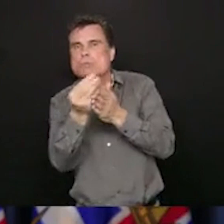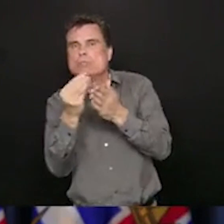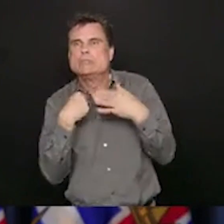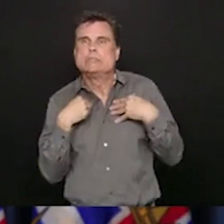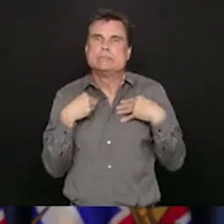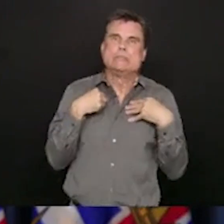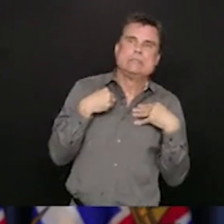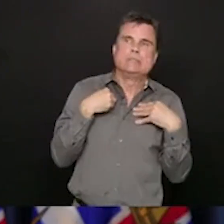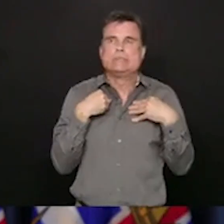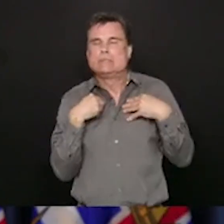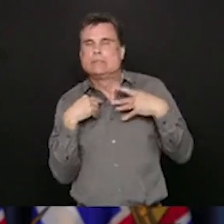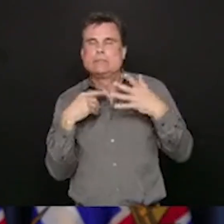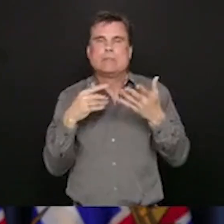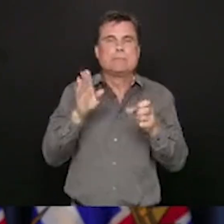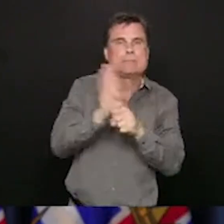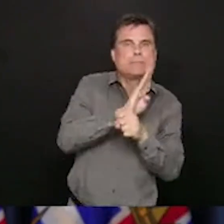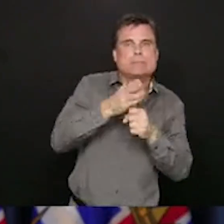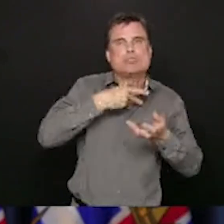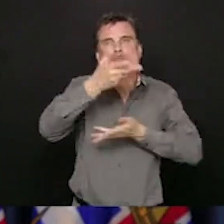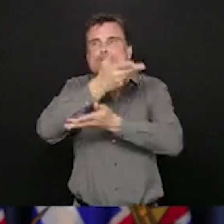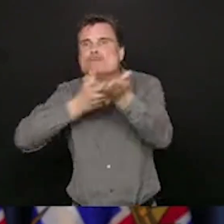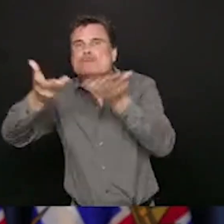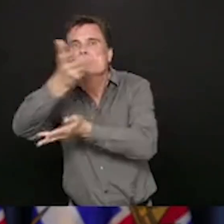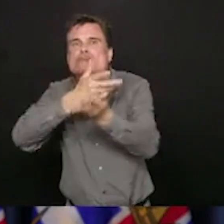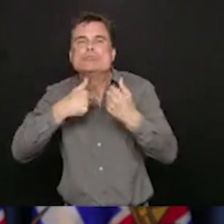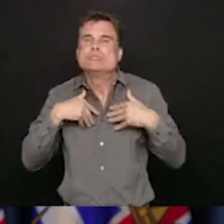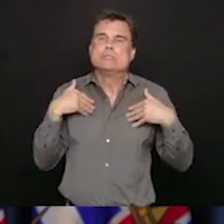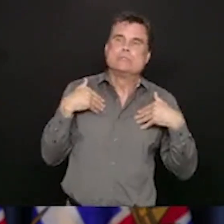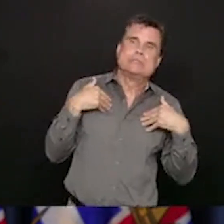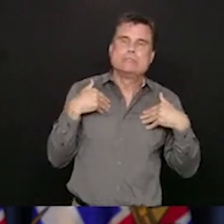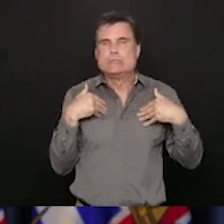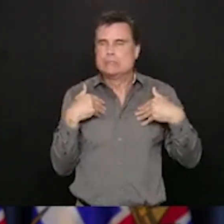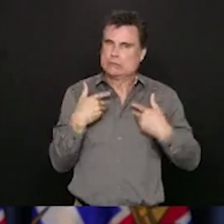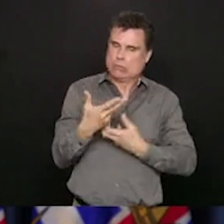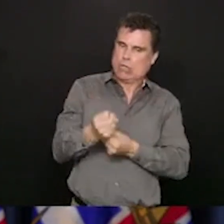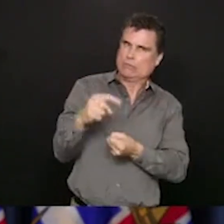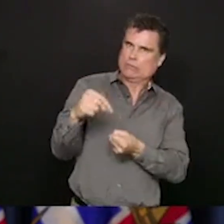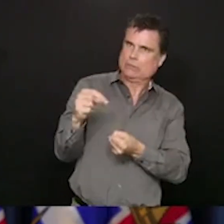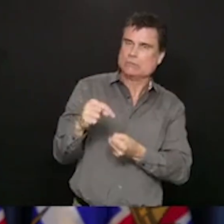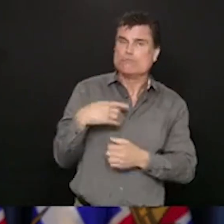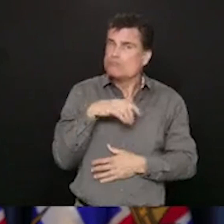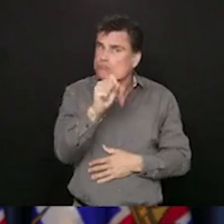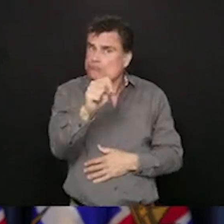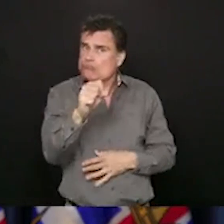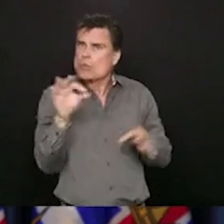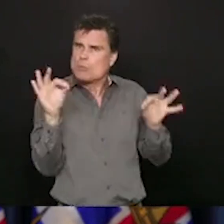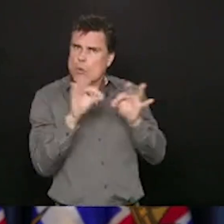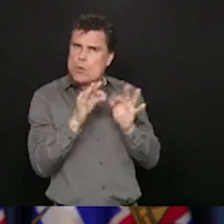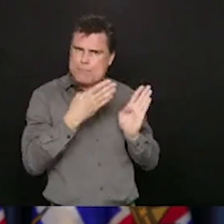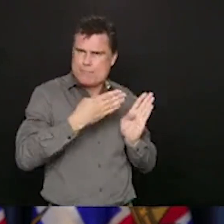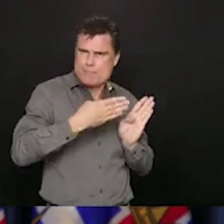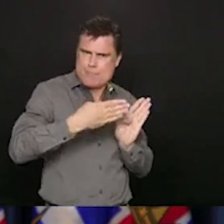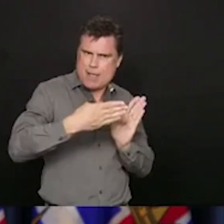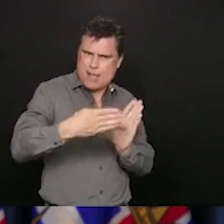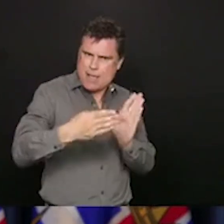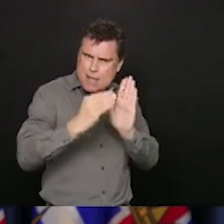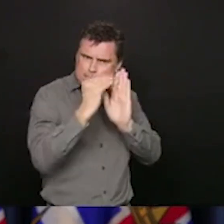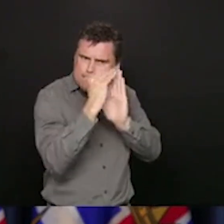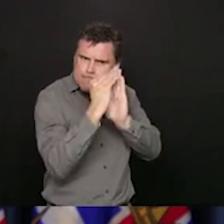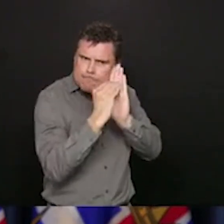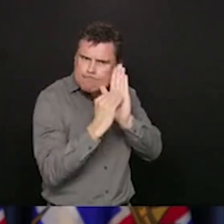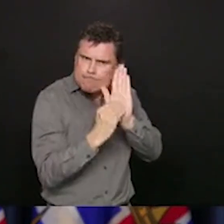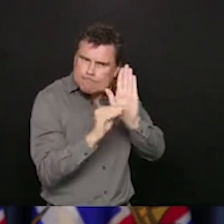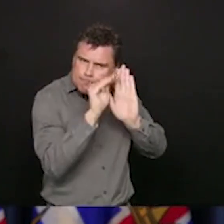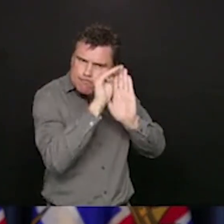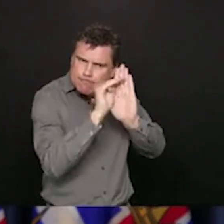lay out a plan talking about the future. Because that gives a signal to the broader public that all is